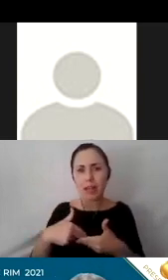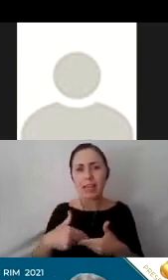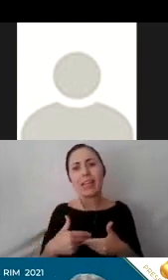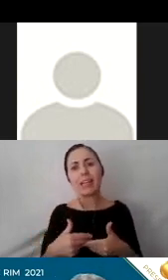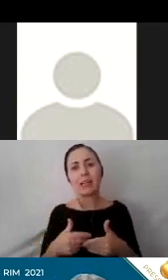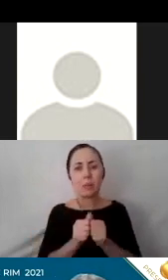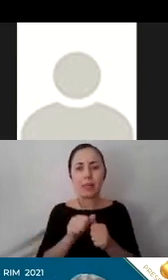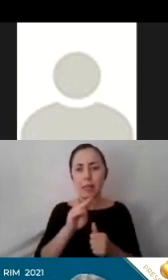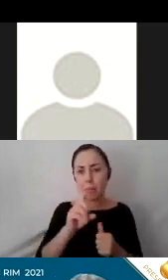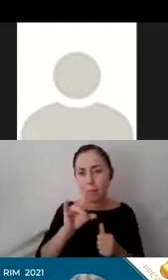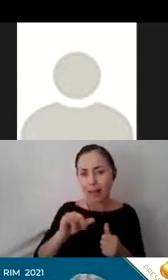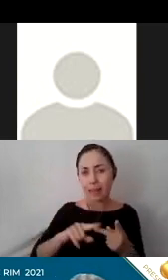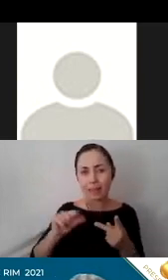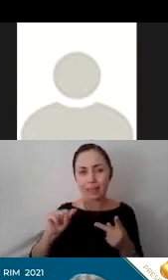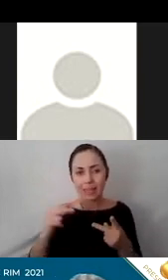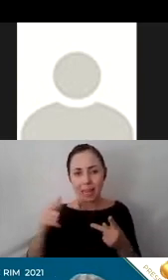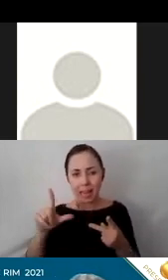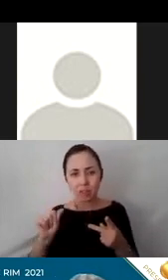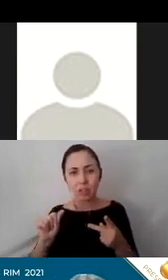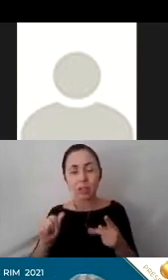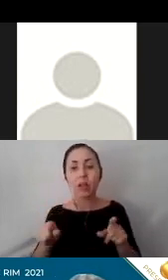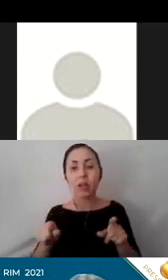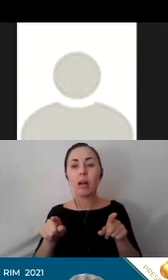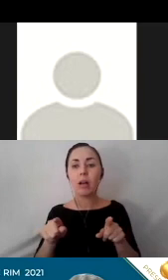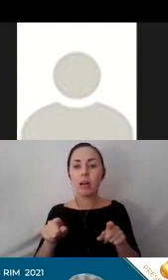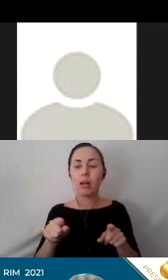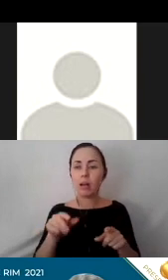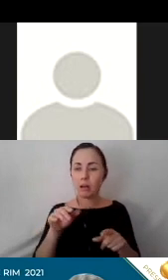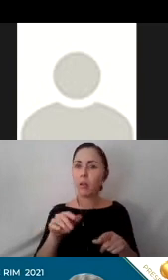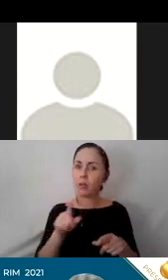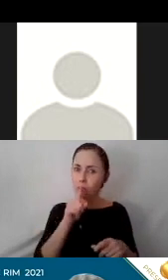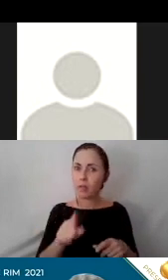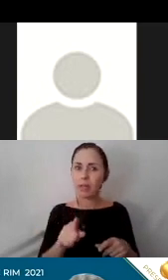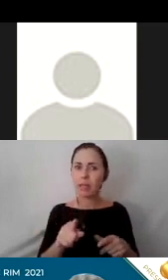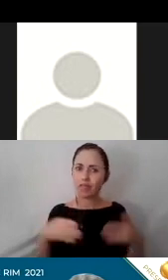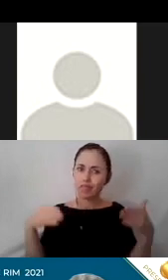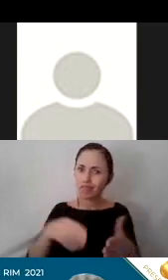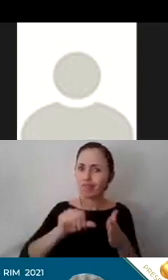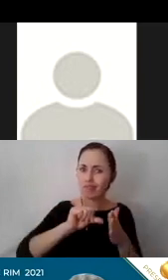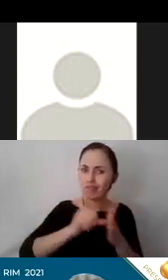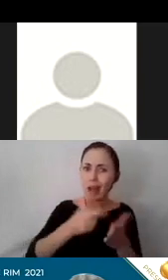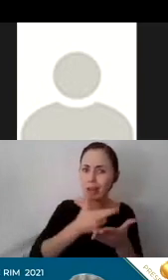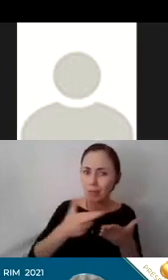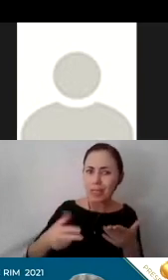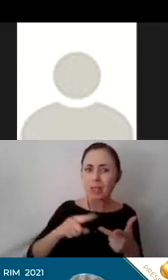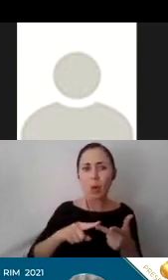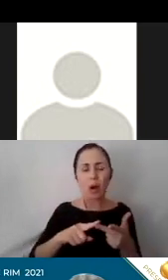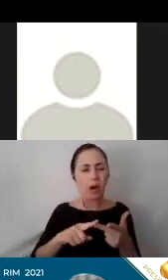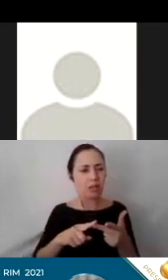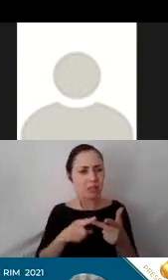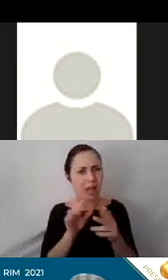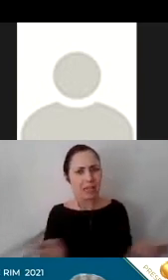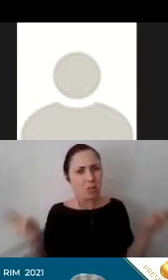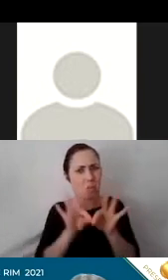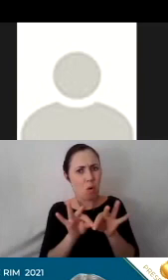And I think we really got that resource and that acknowledgement and that importance of having family